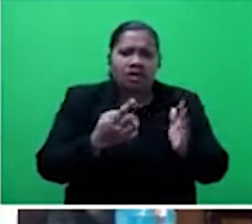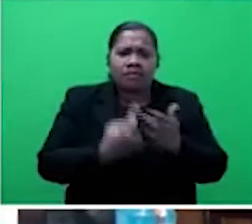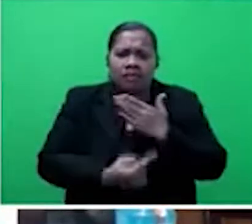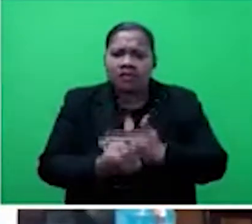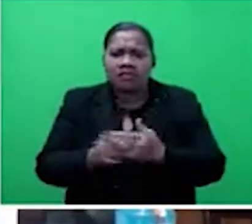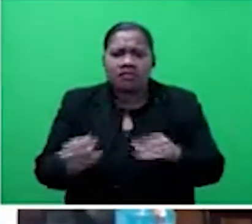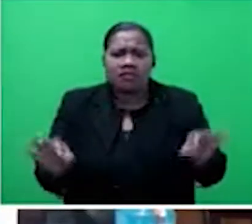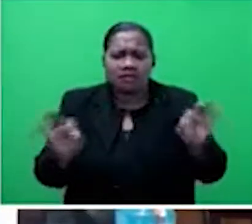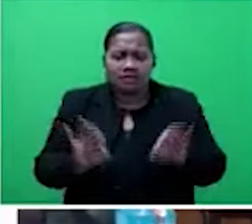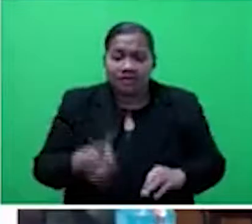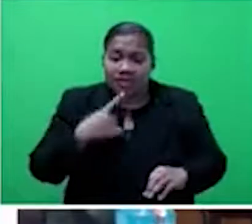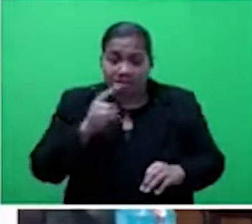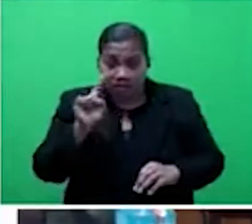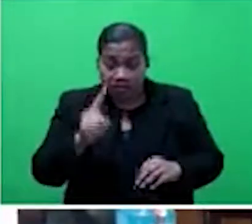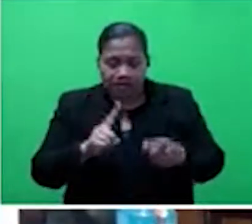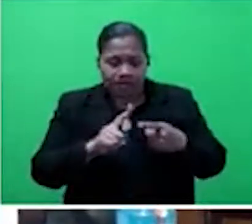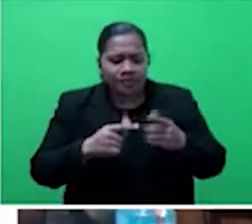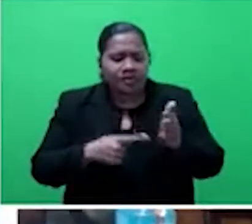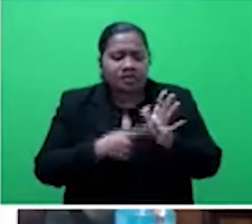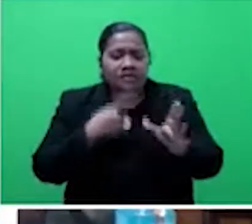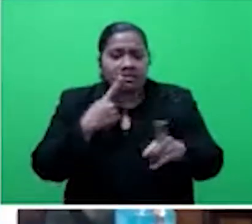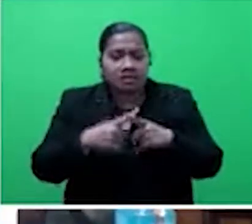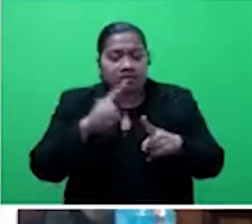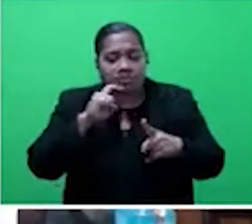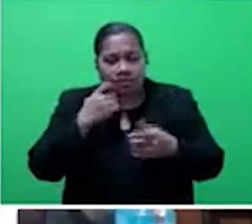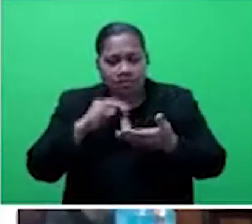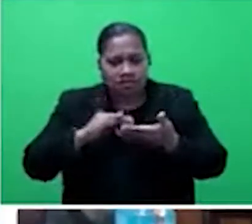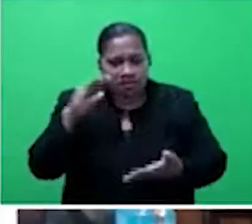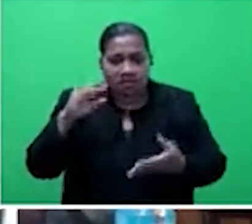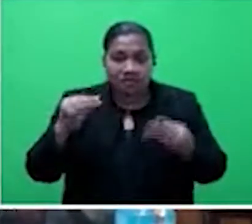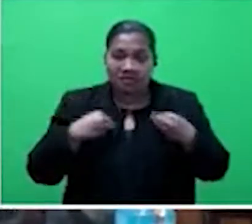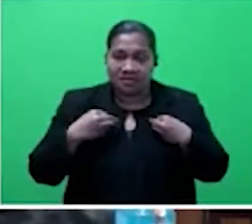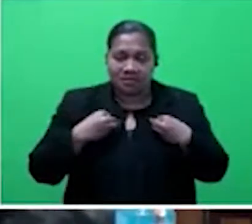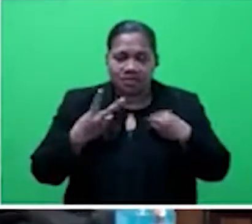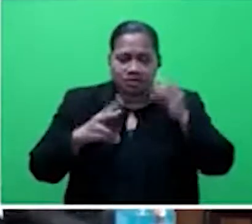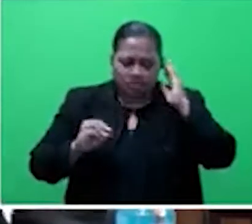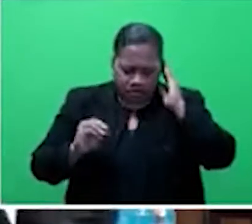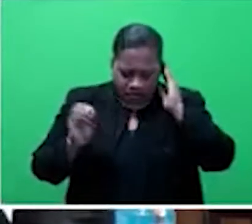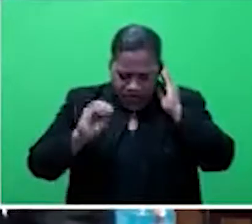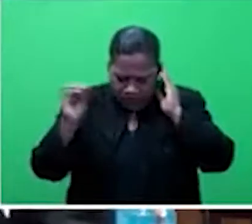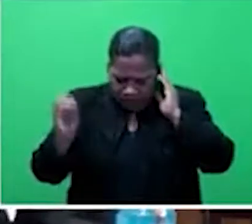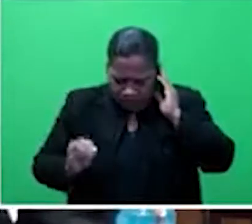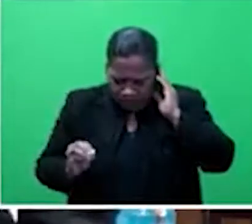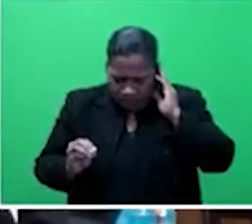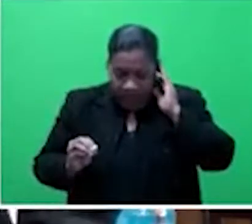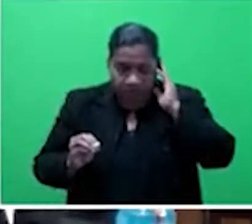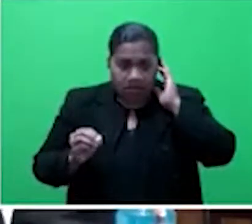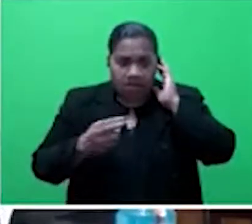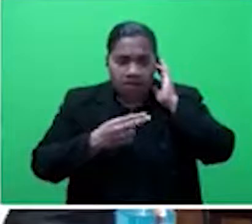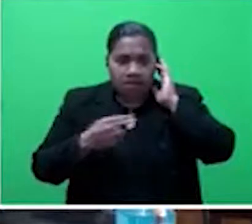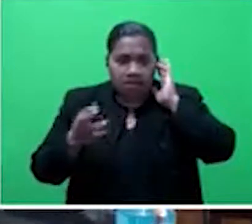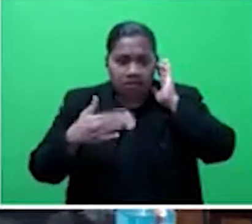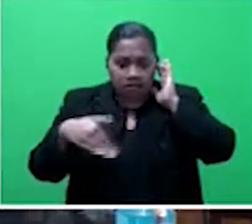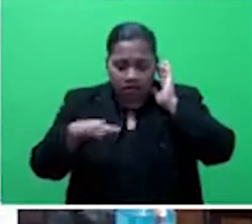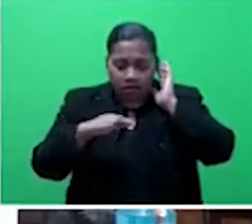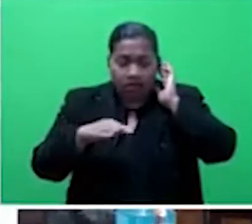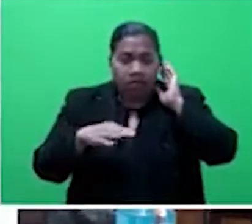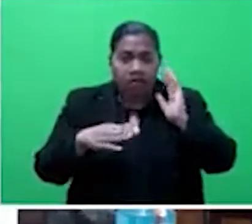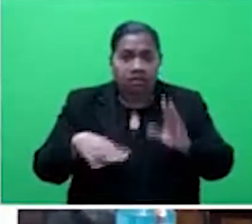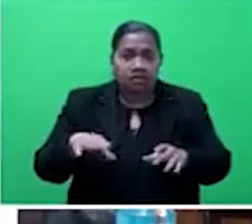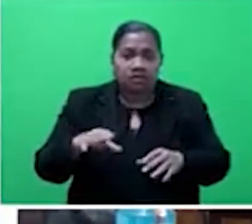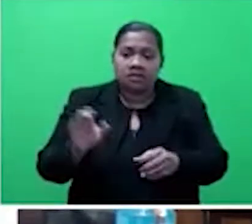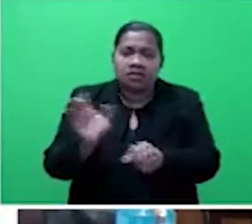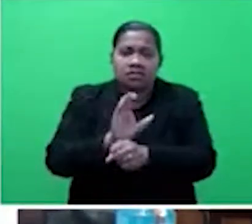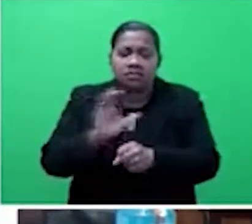corporates, will go up to 28% or whatever. Then all foreign companies will all go up to 33%. So